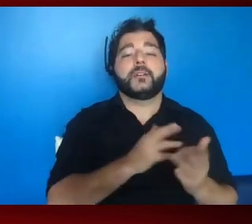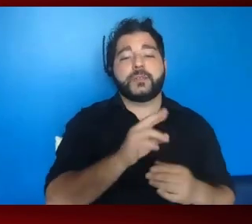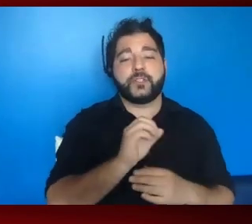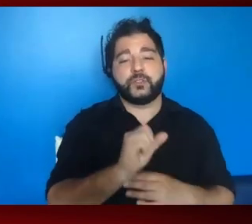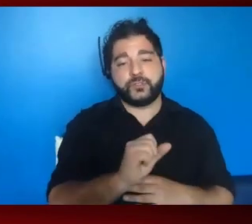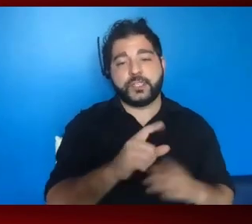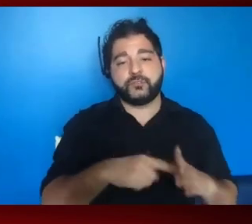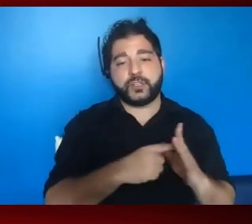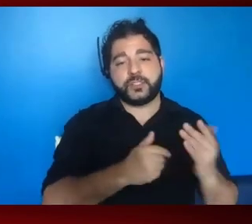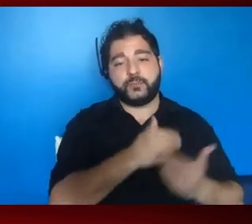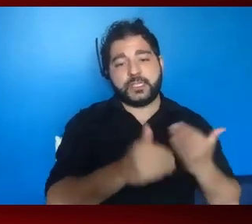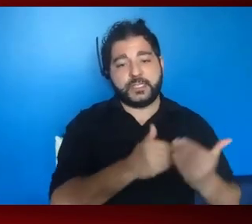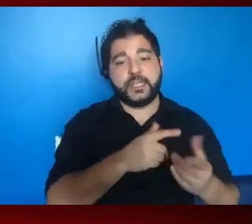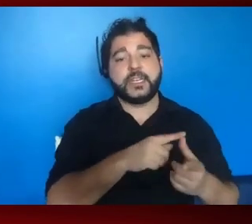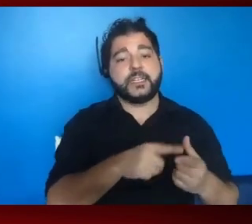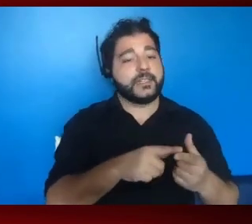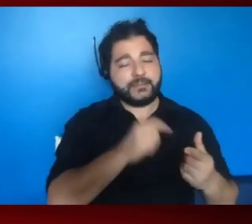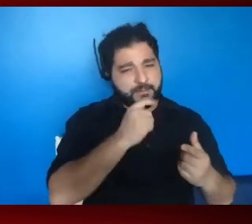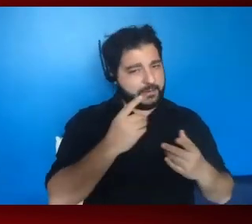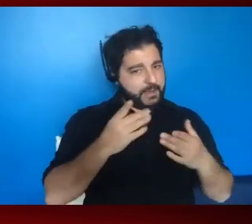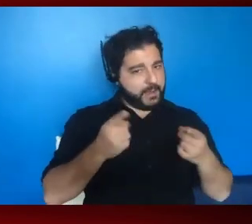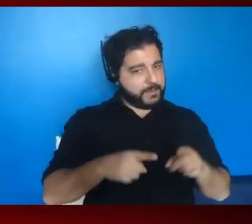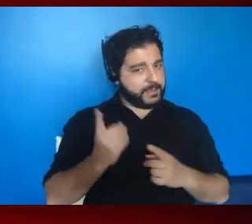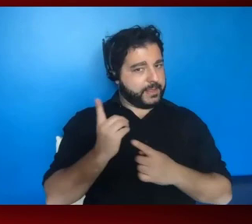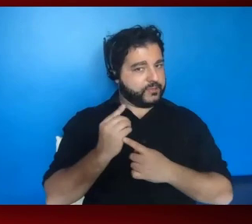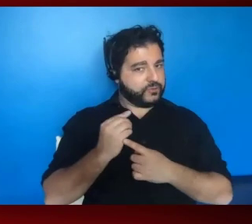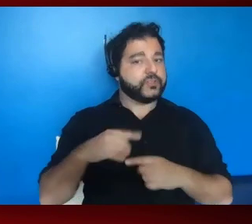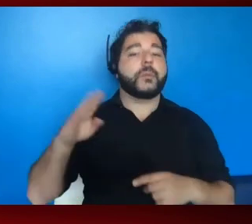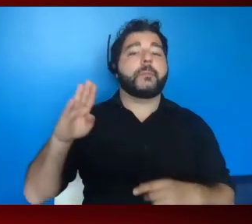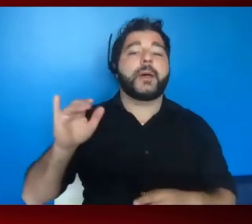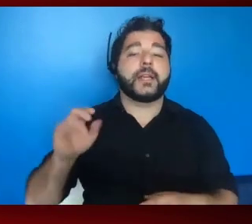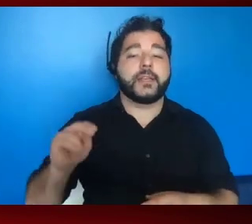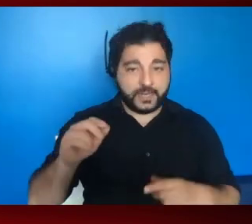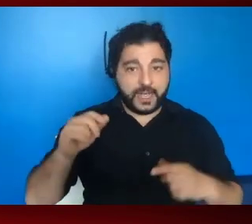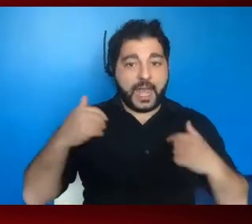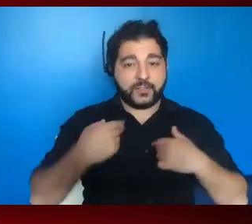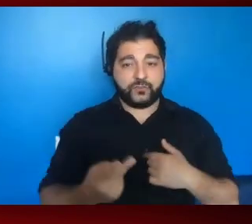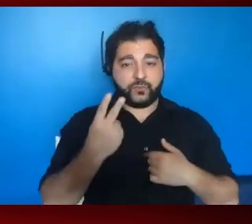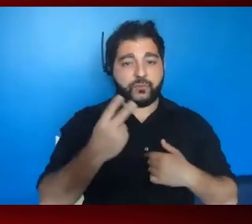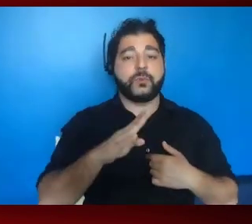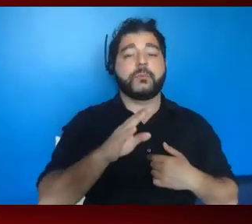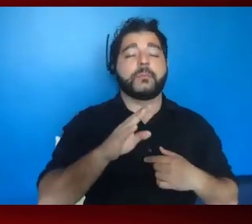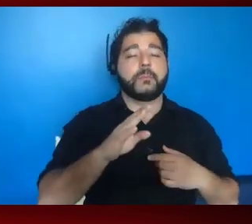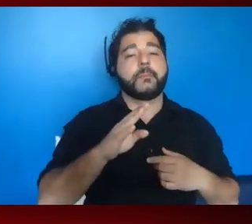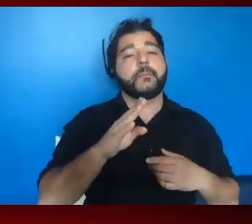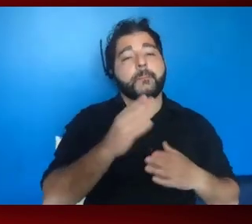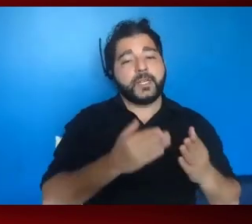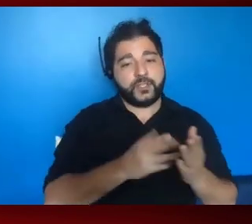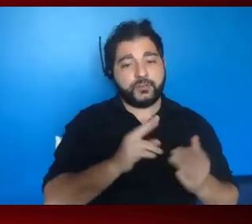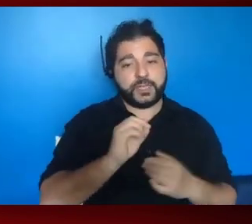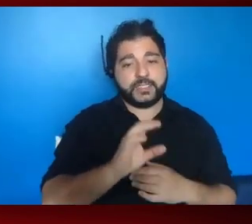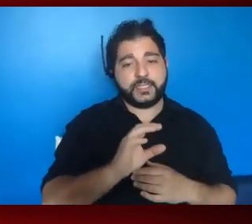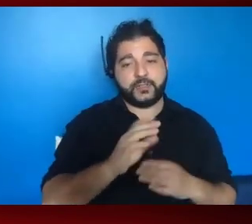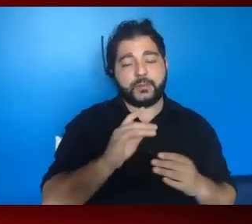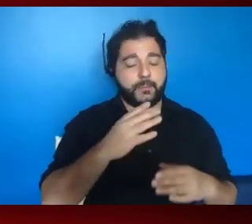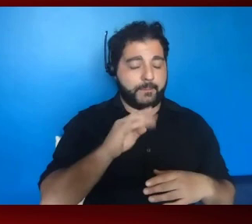off. They didn't complete one last year, so Biden and this Congress have two budget reconciliation bills to consider this year. One that was